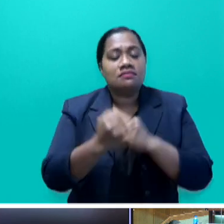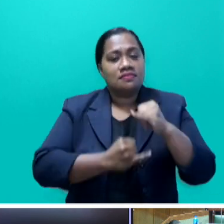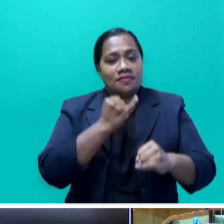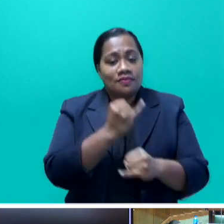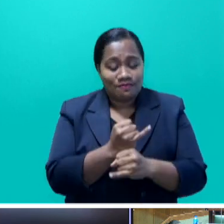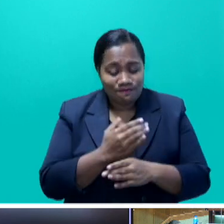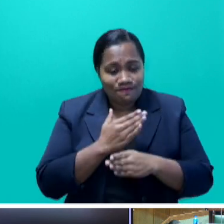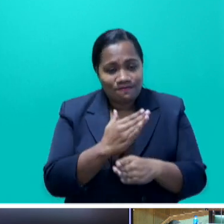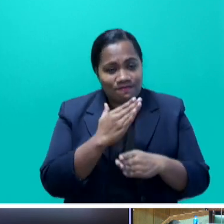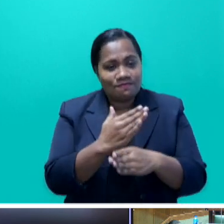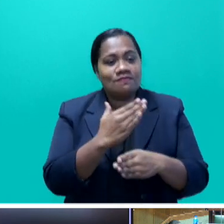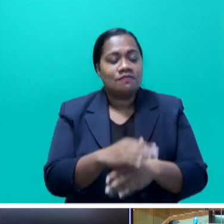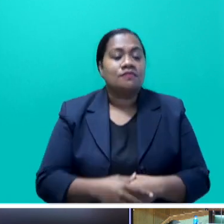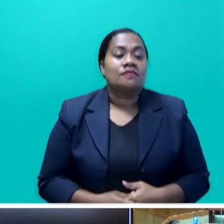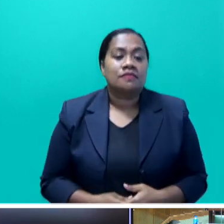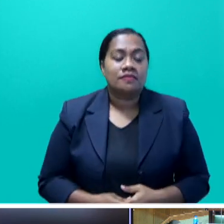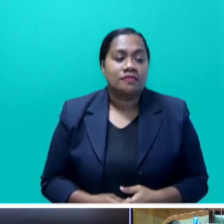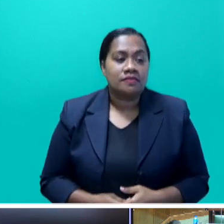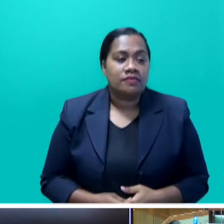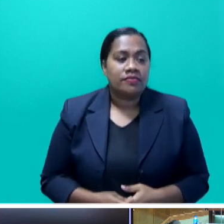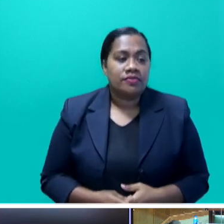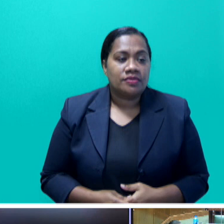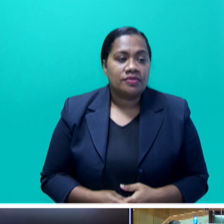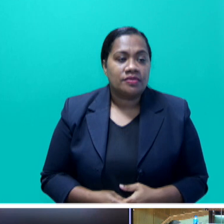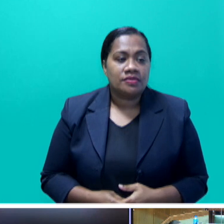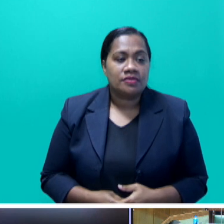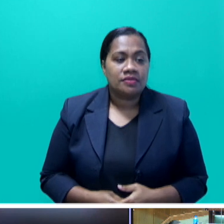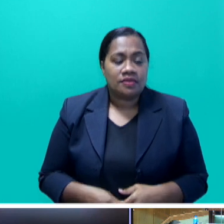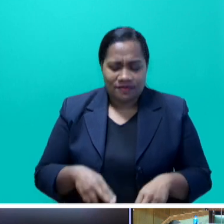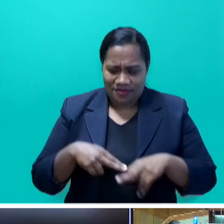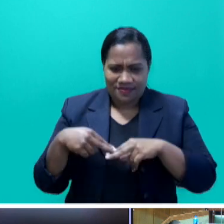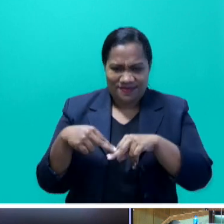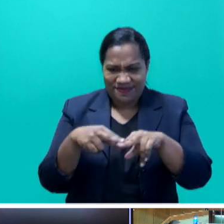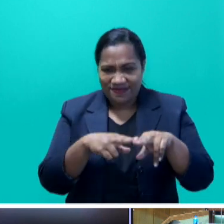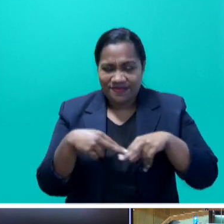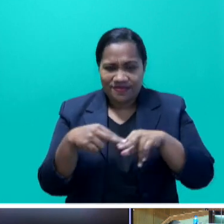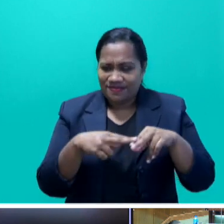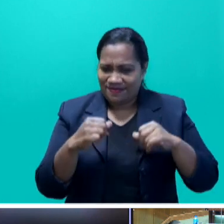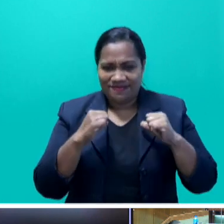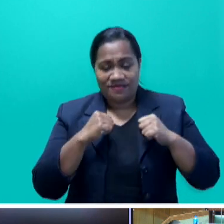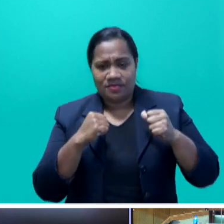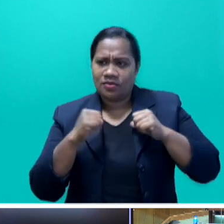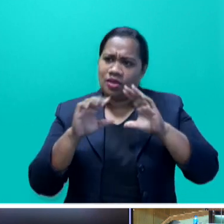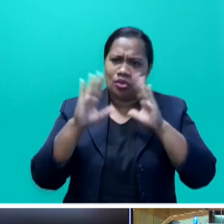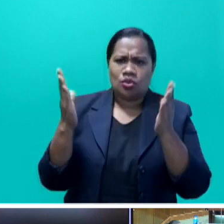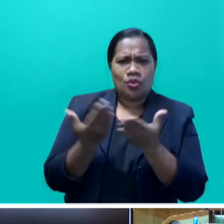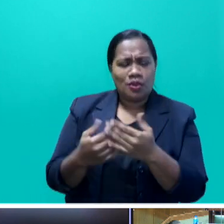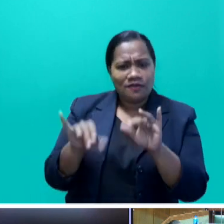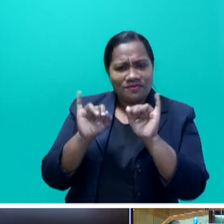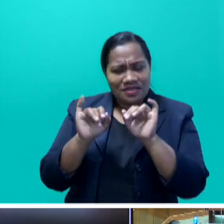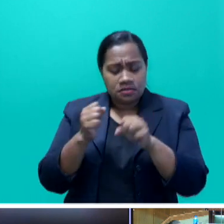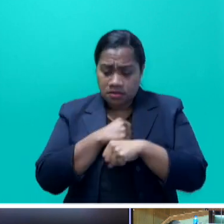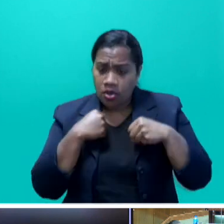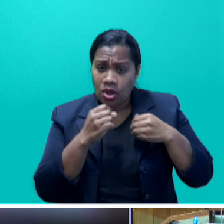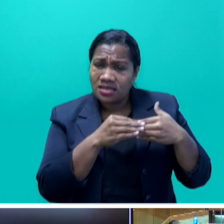mainly virtually to uphold Fiji's proud place in global affairs. Our leadership for climate action will